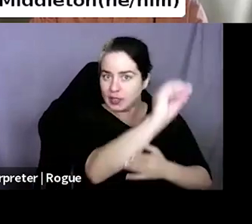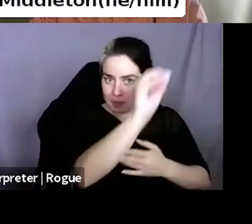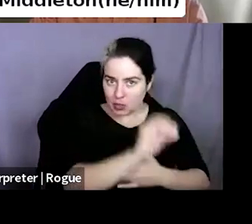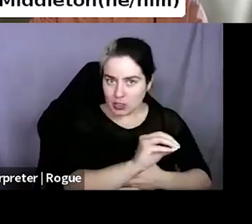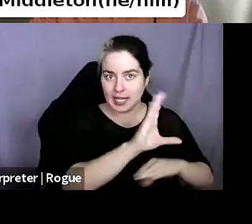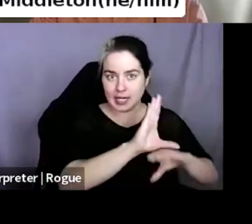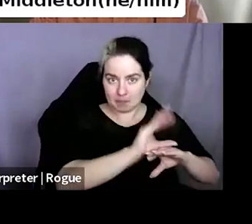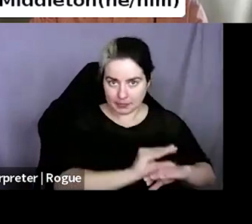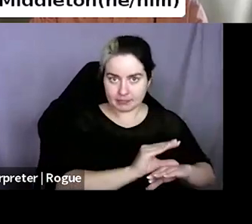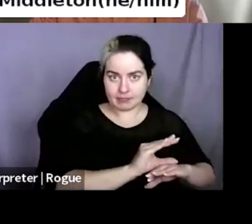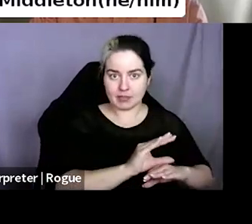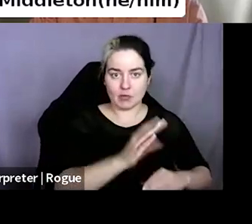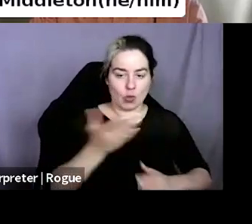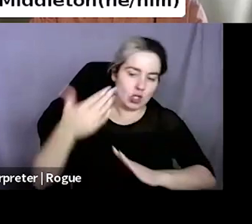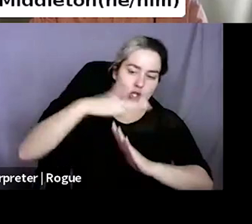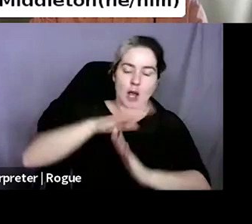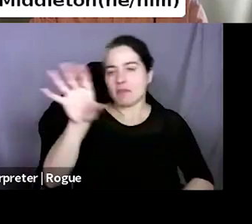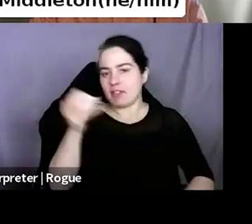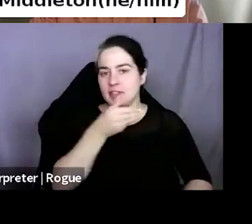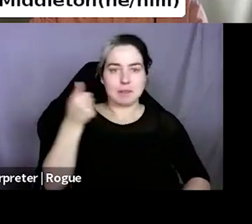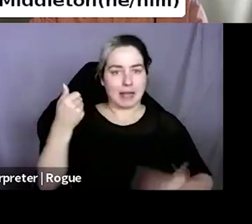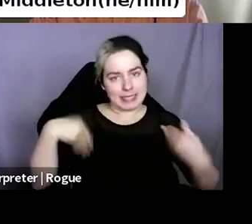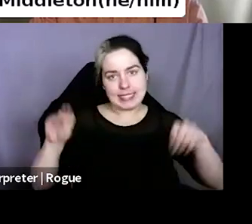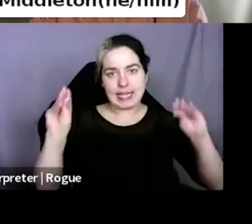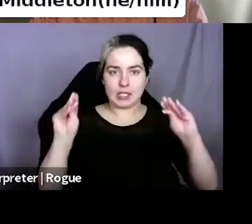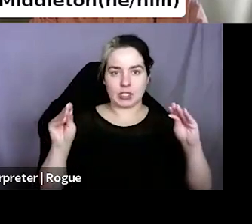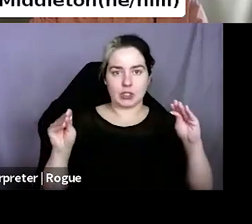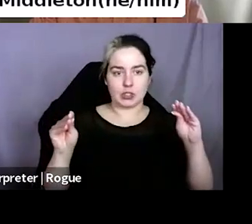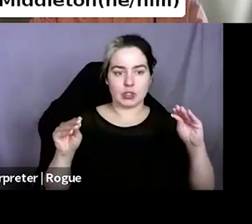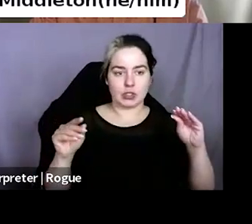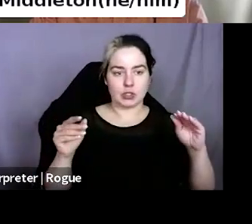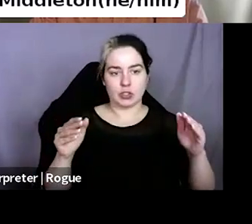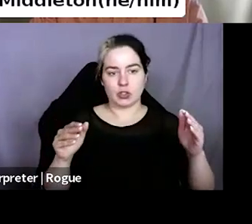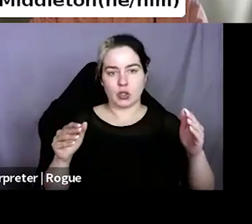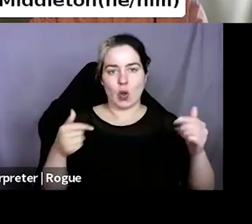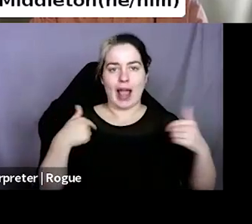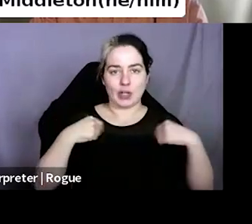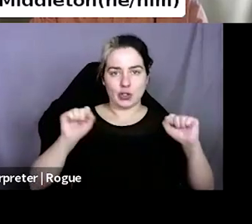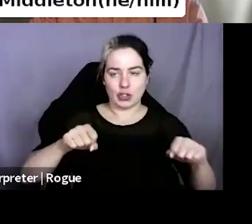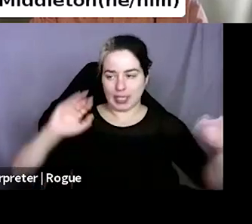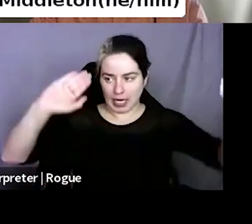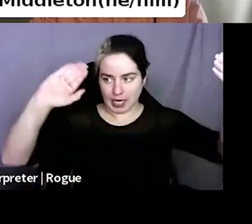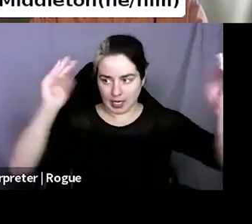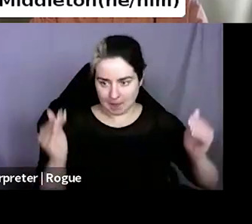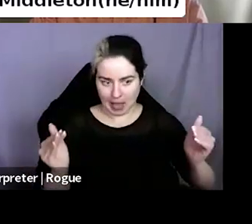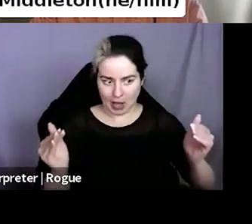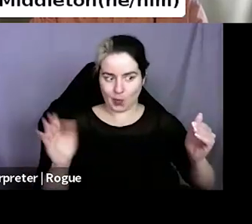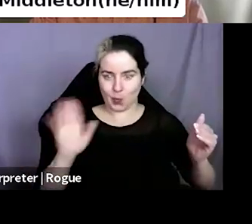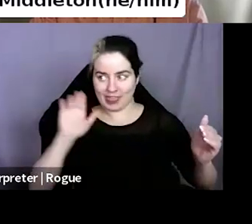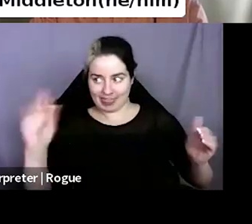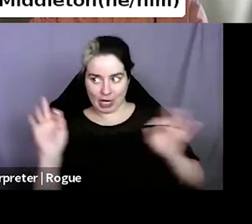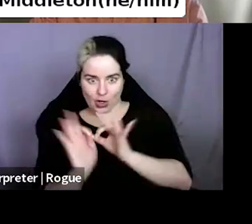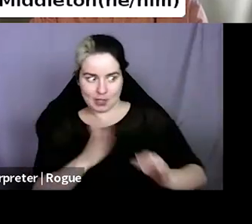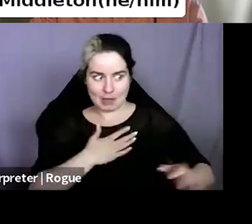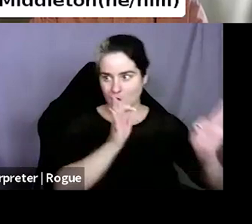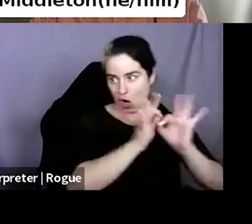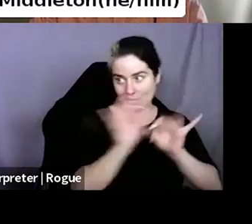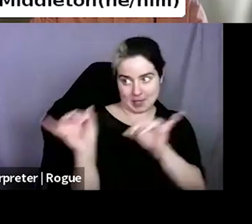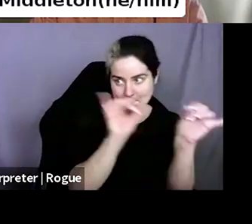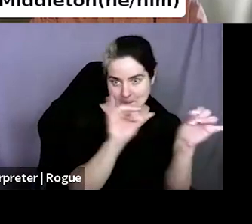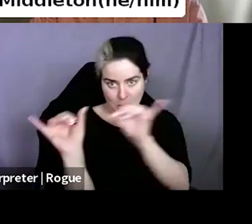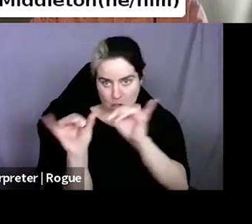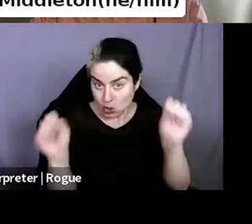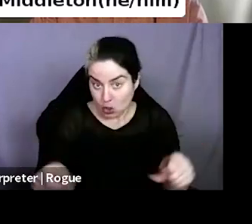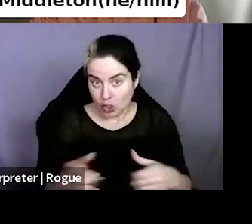discount on the top 50 bestsellers in our store and be more price competitive because the reason that